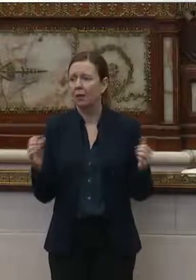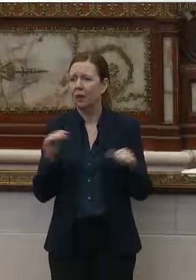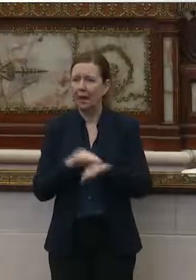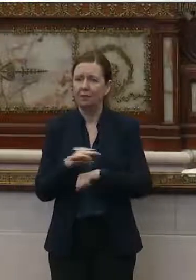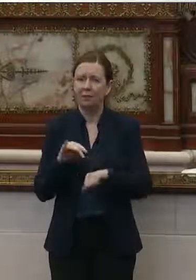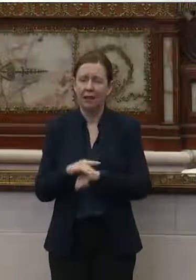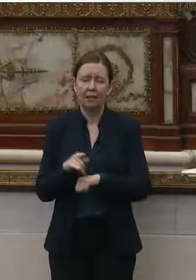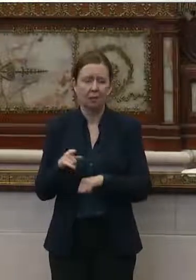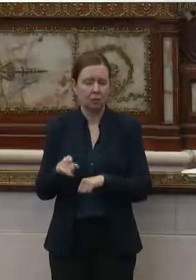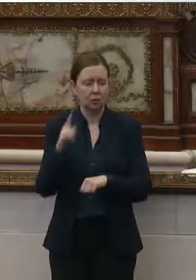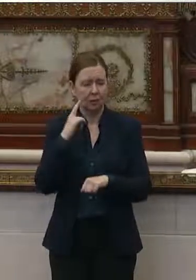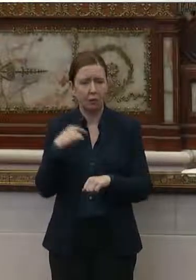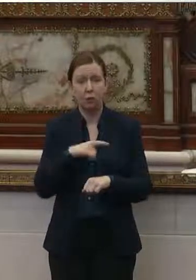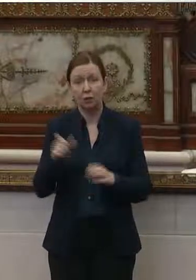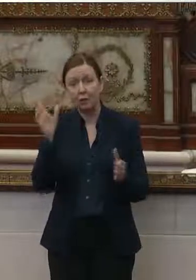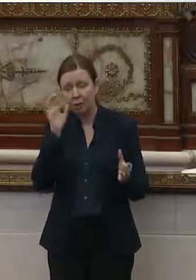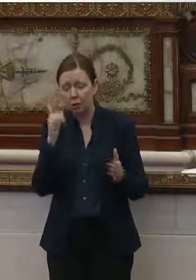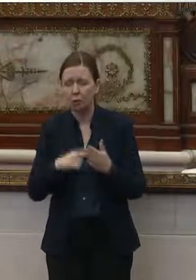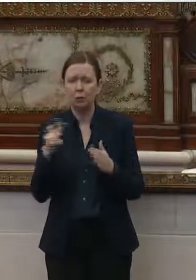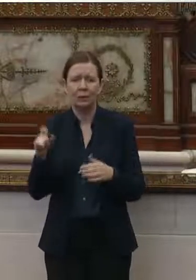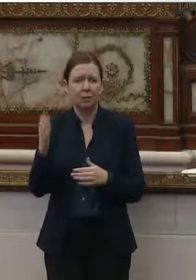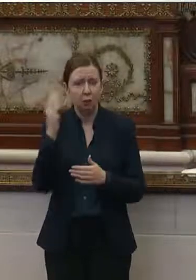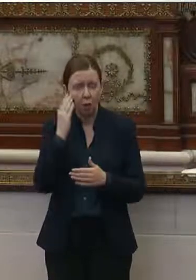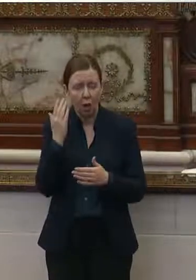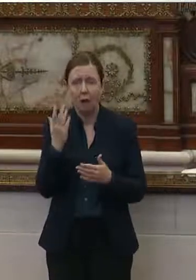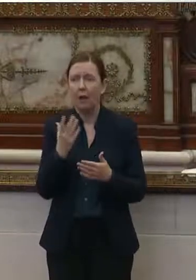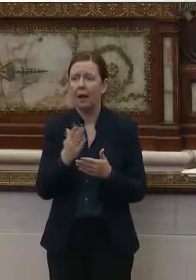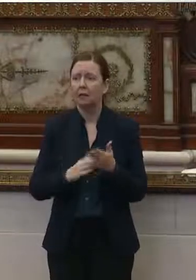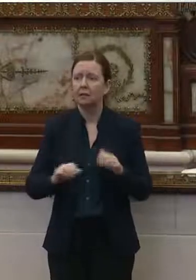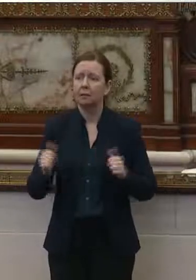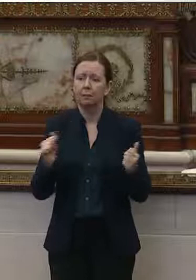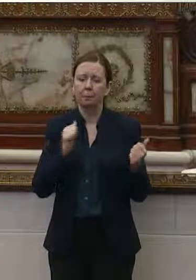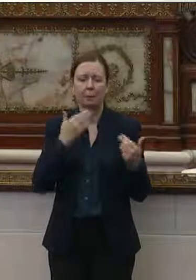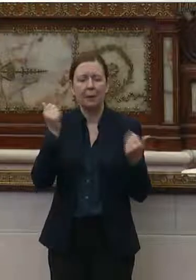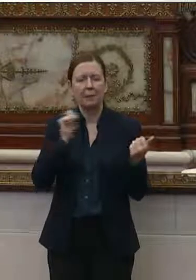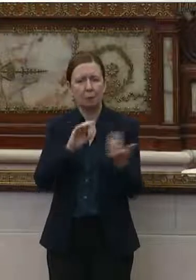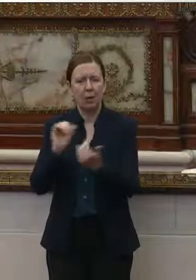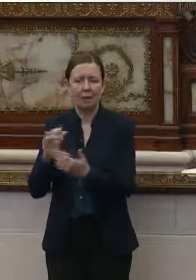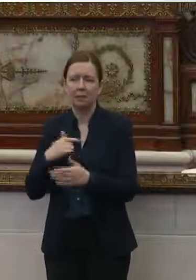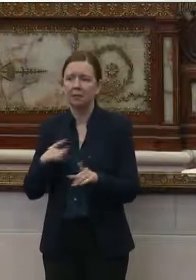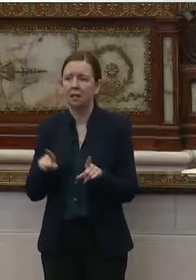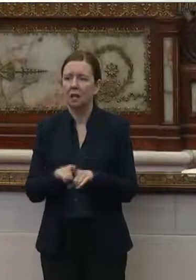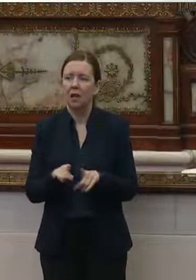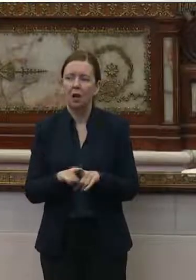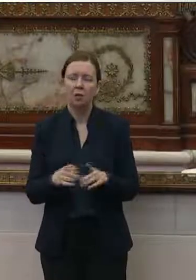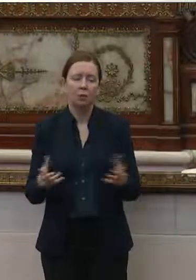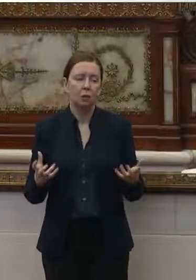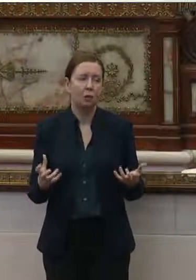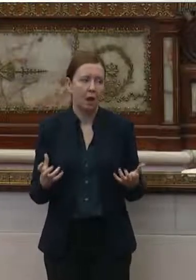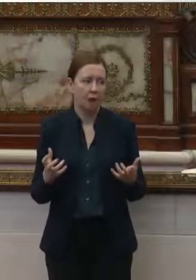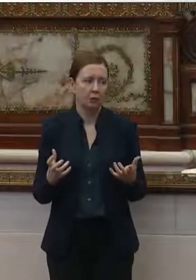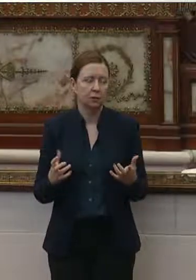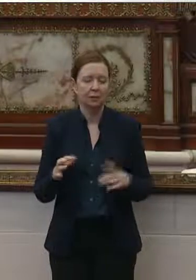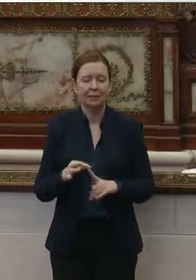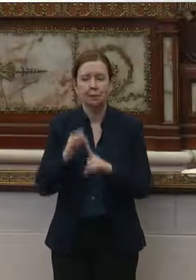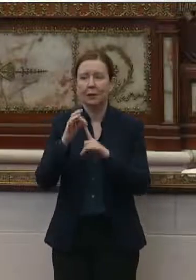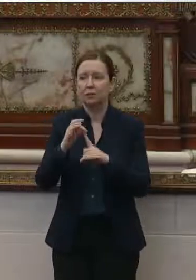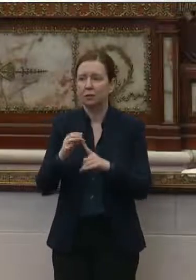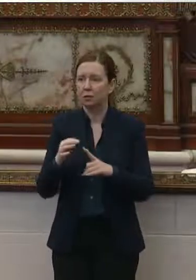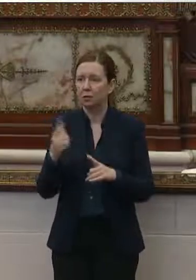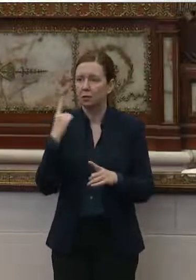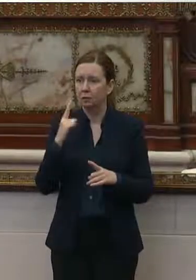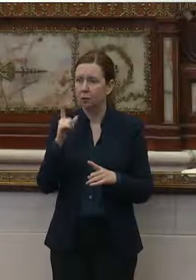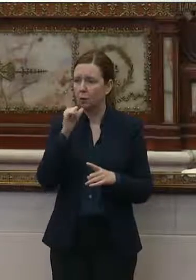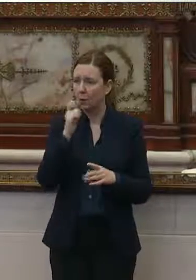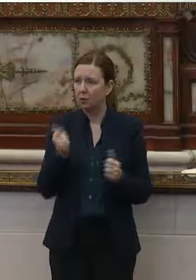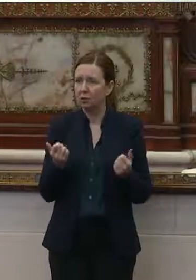Philadelphia should hear? What do we need to know? And what are some other best practices? I also want to put a special note in whoever made